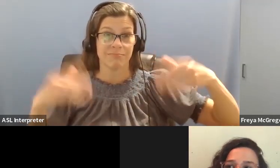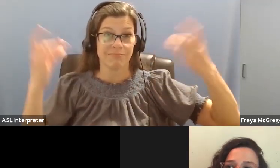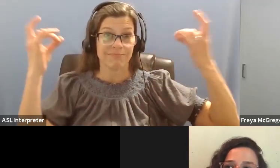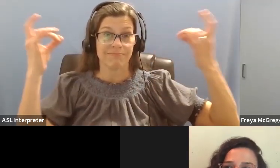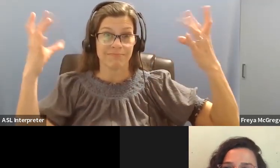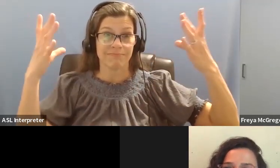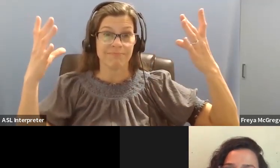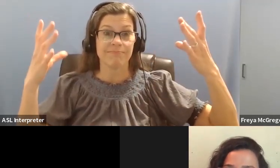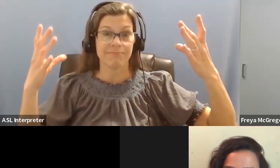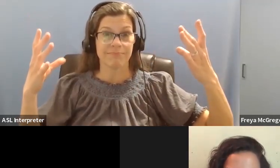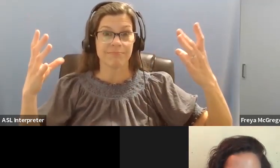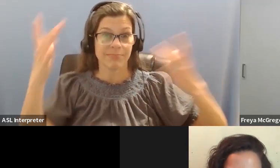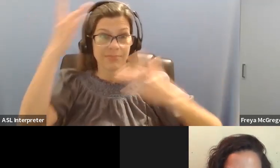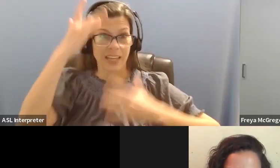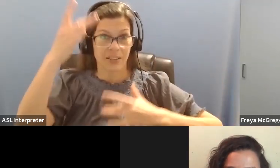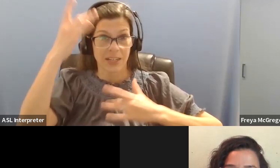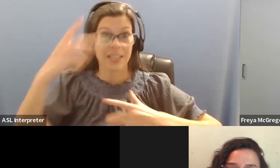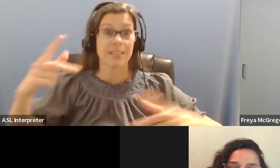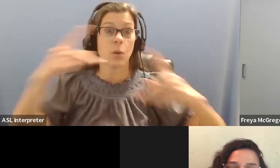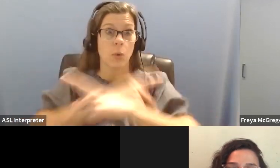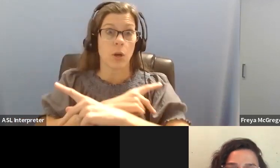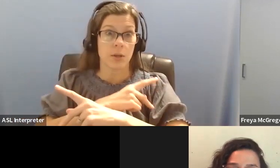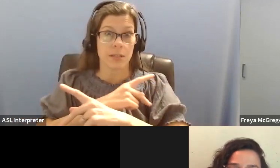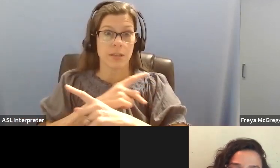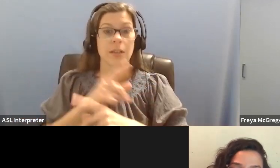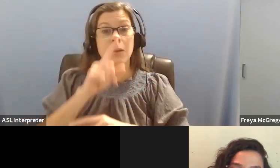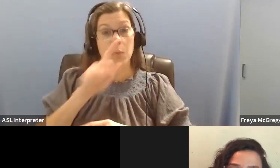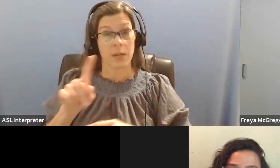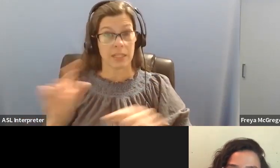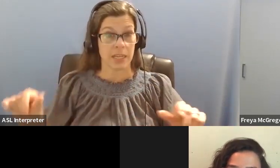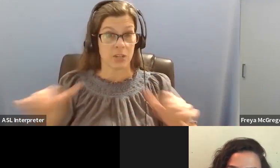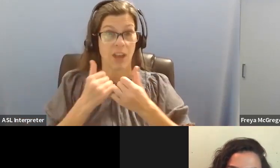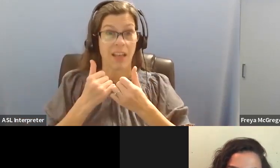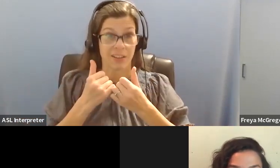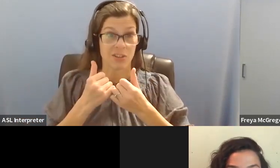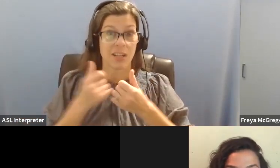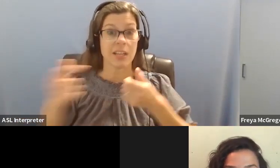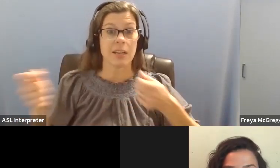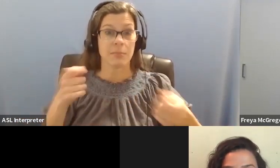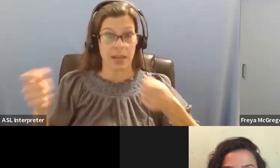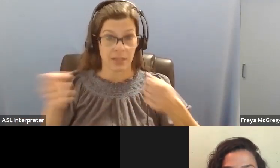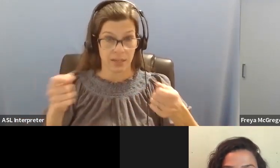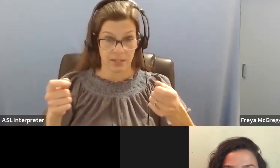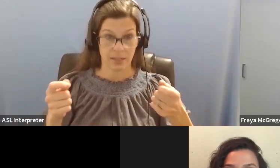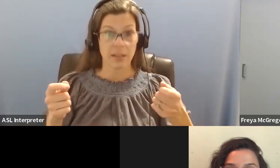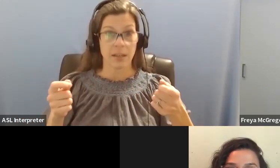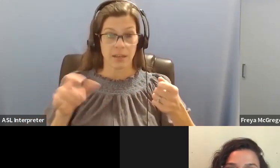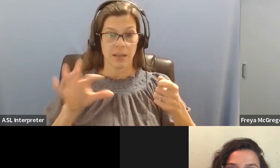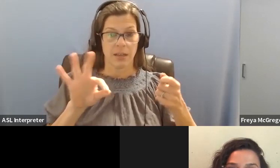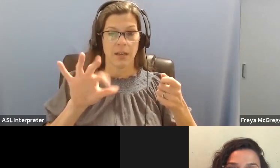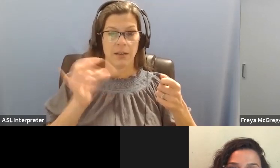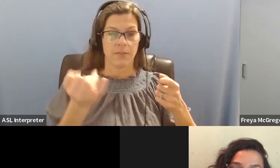And it's extremely challenging to manage. It has a flare to my fibromyalgia.